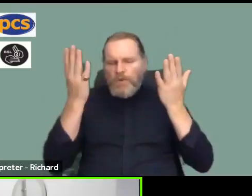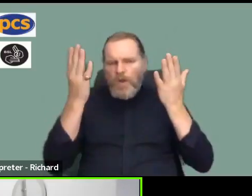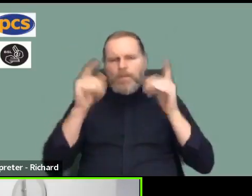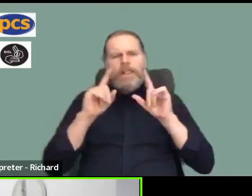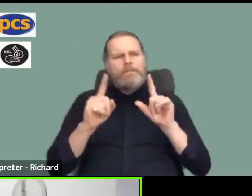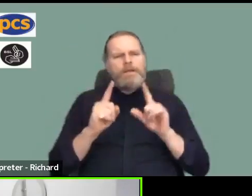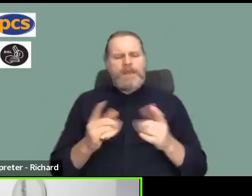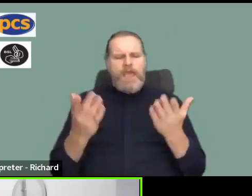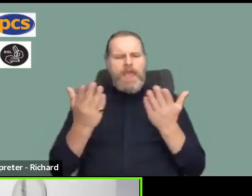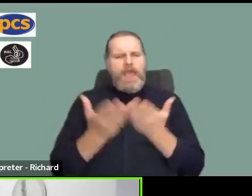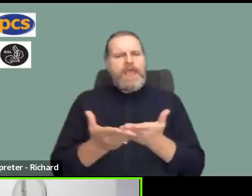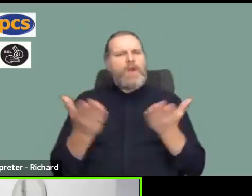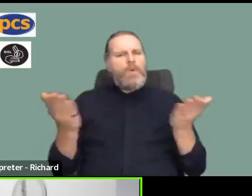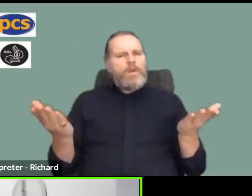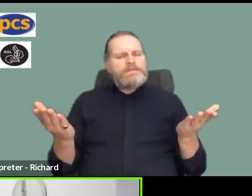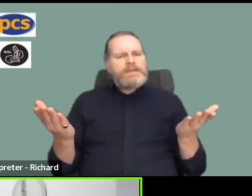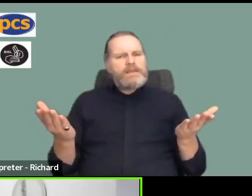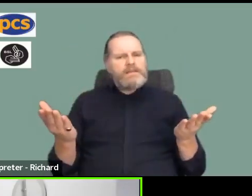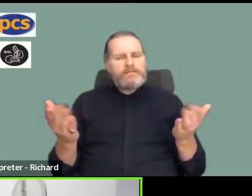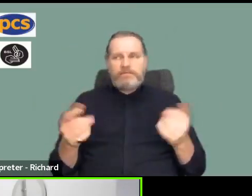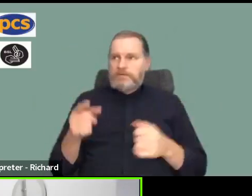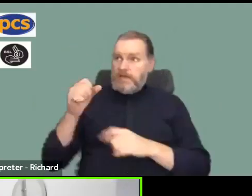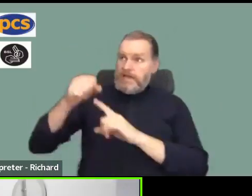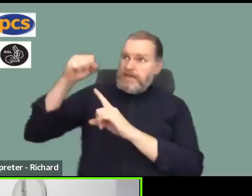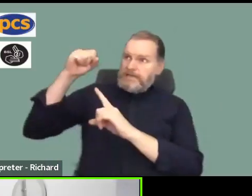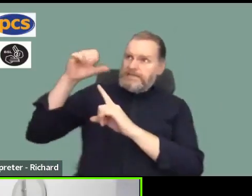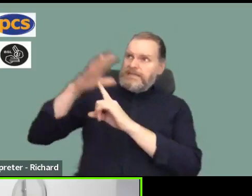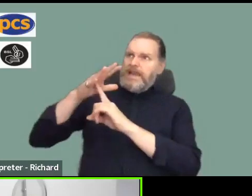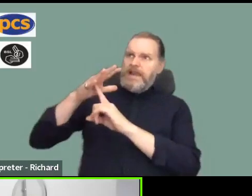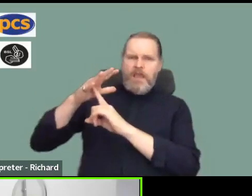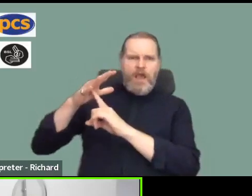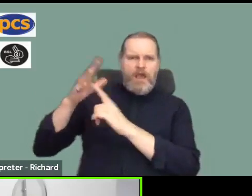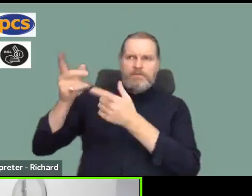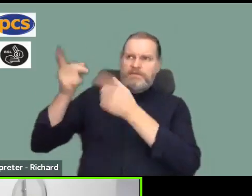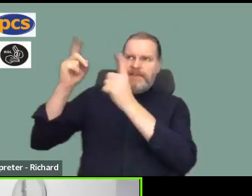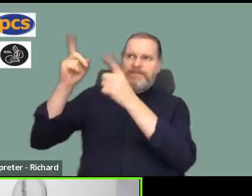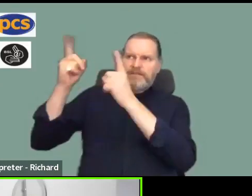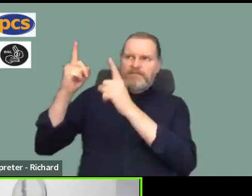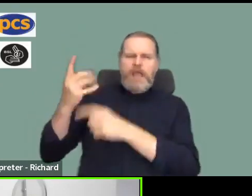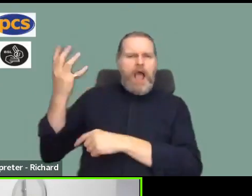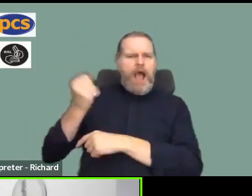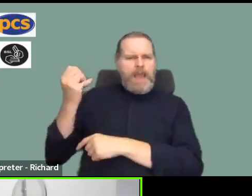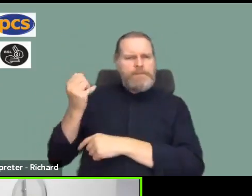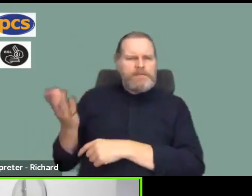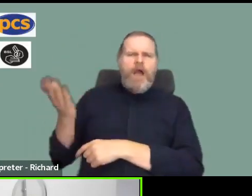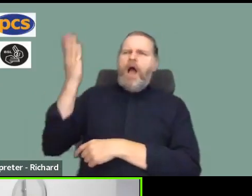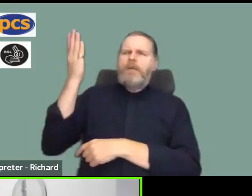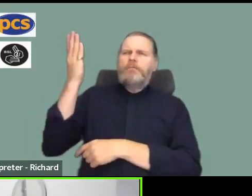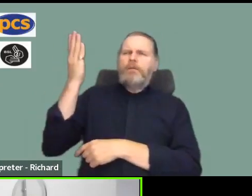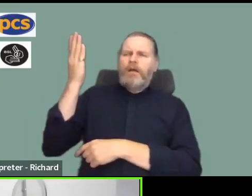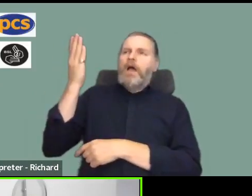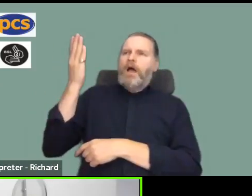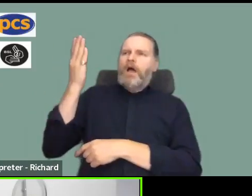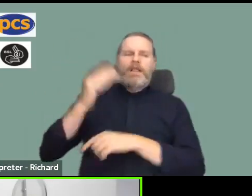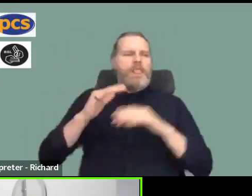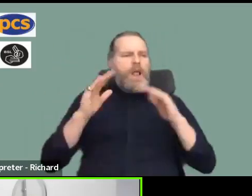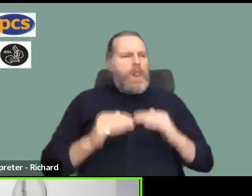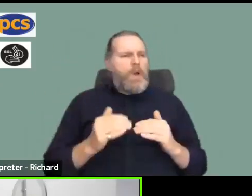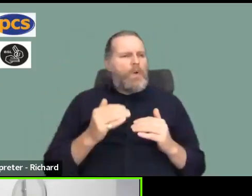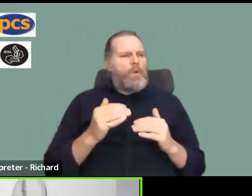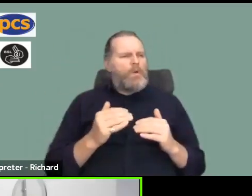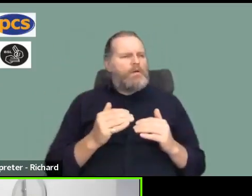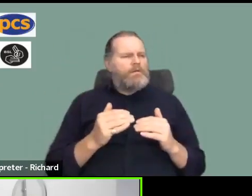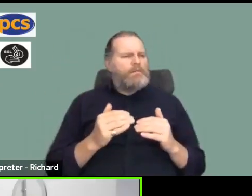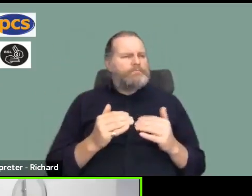is it fair that senior civil servants got such a higher pay increase than those at the lower pay bands? Sarah